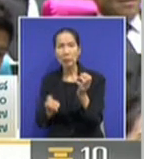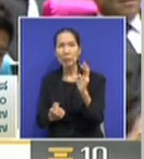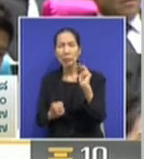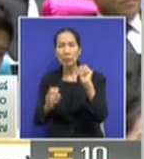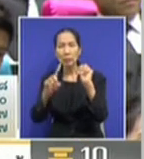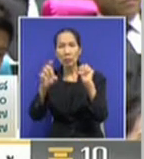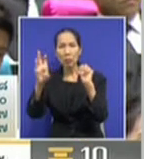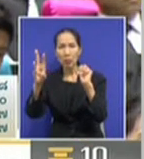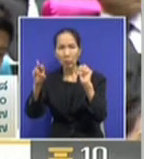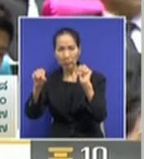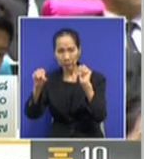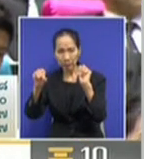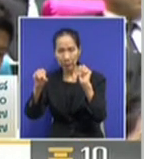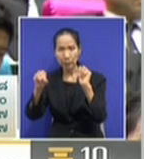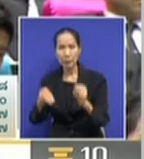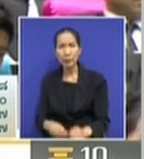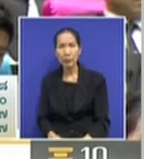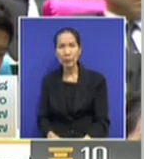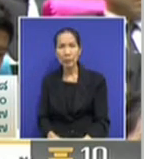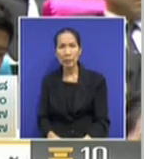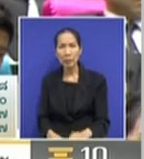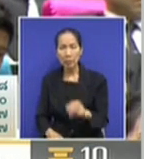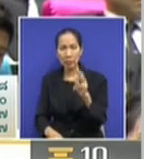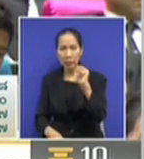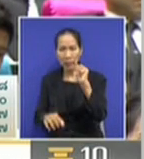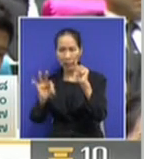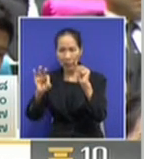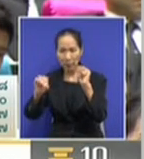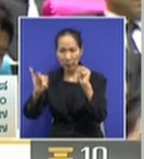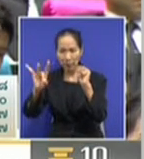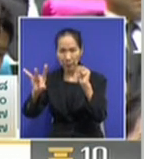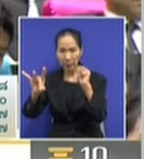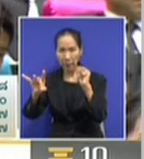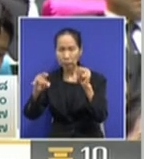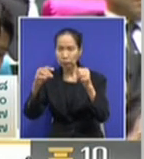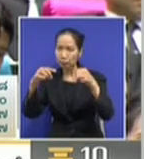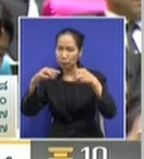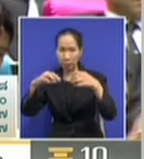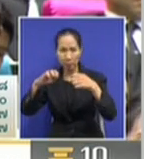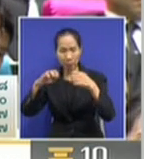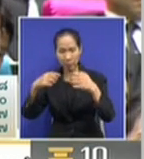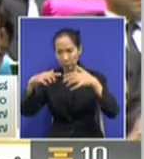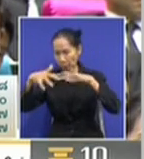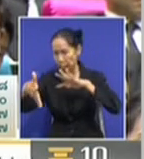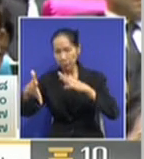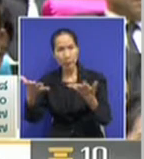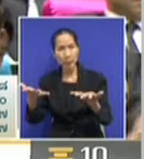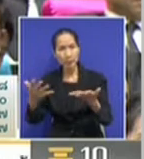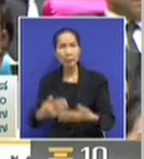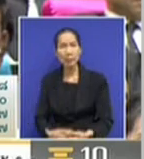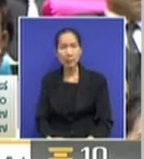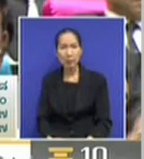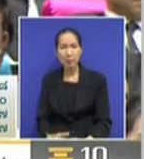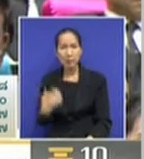have spent most of their time not saying why Ternaton is fit to be the Prime Minister, but they spend most of their time attacking